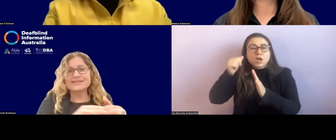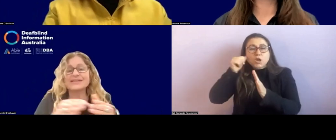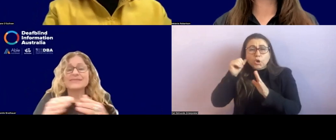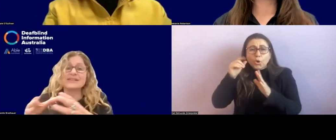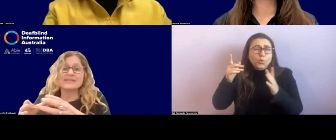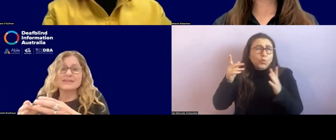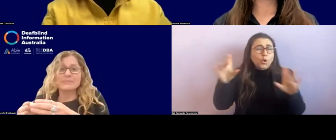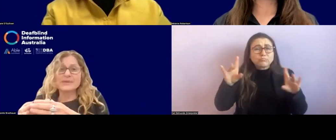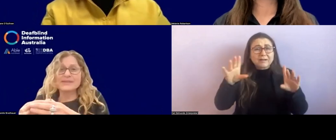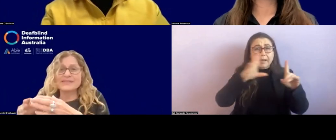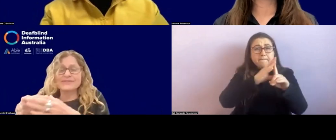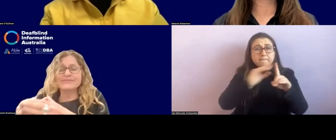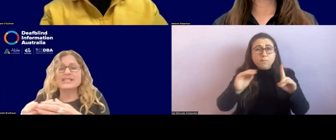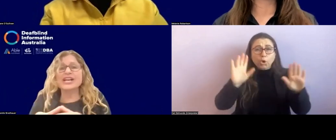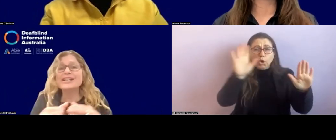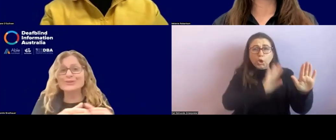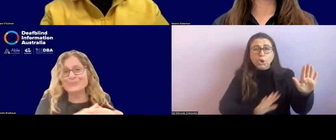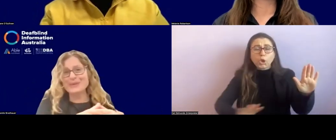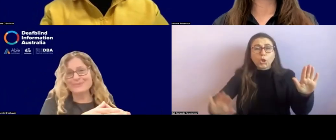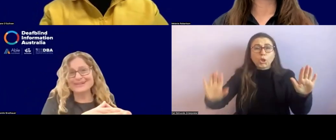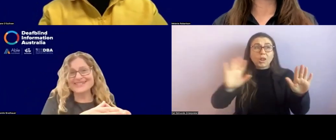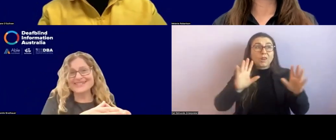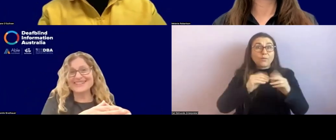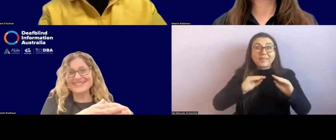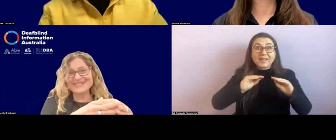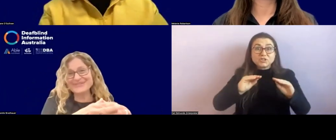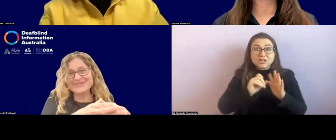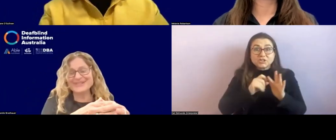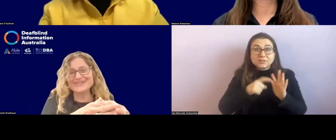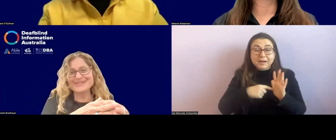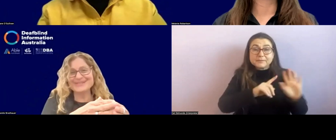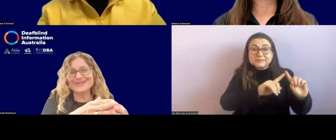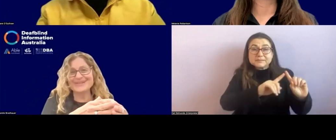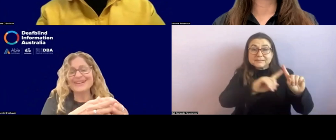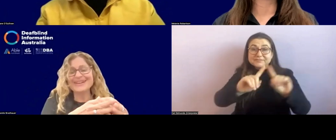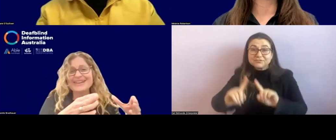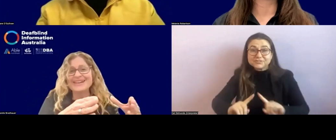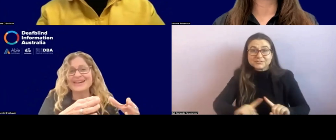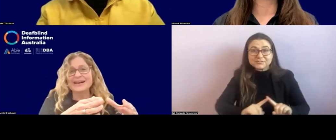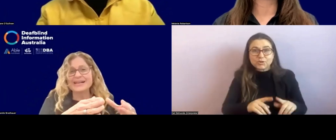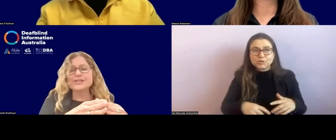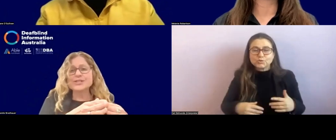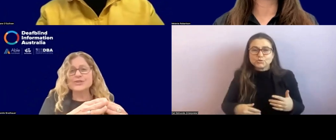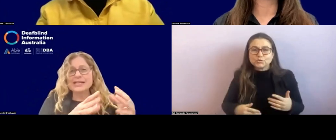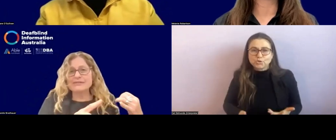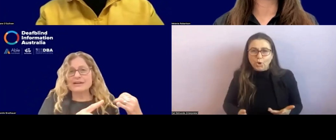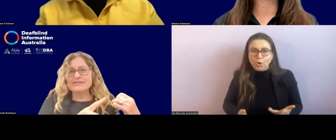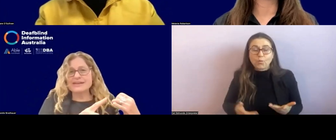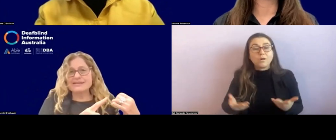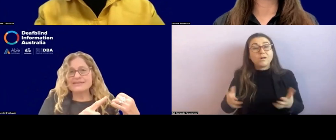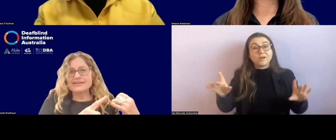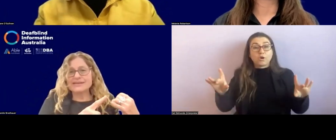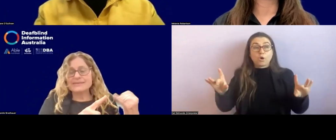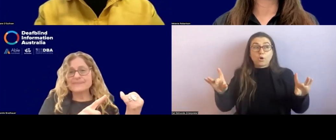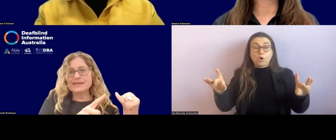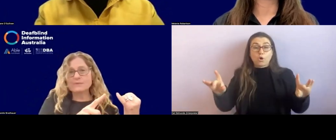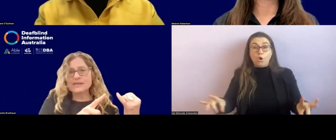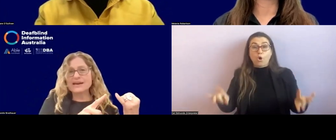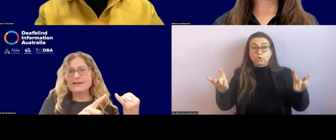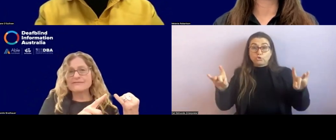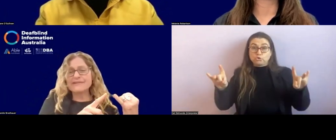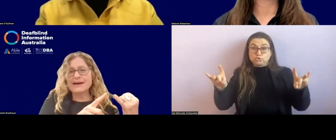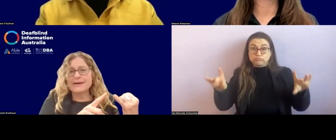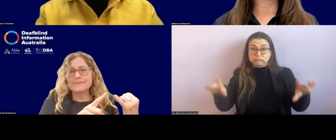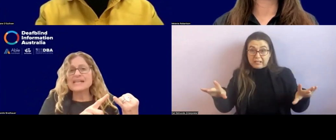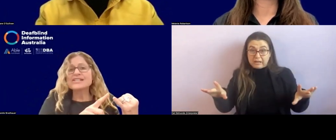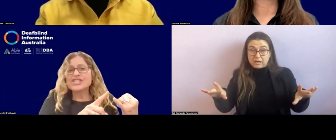states, even in the, in the different educational departments is different. So, uh, in Australia, I think the, we